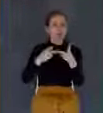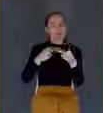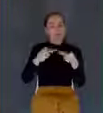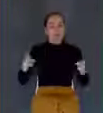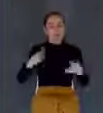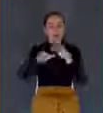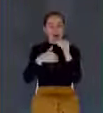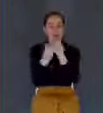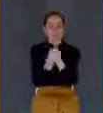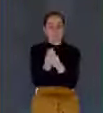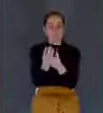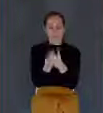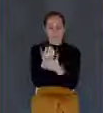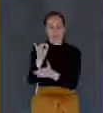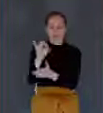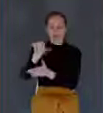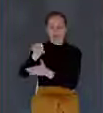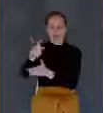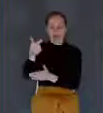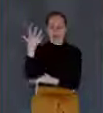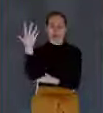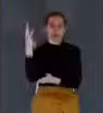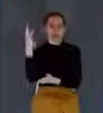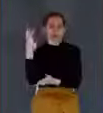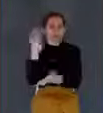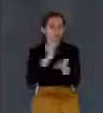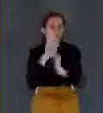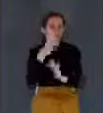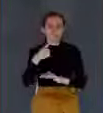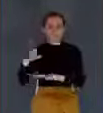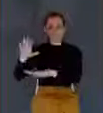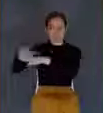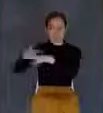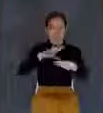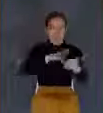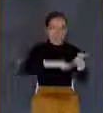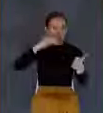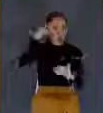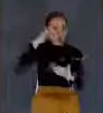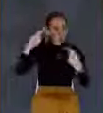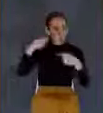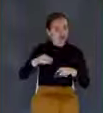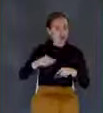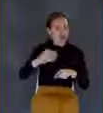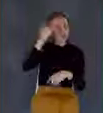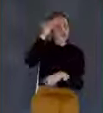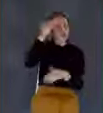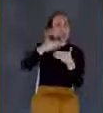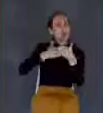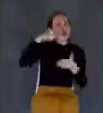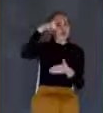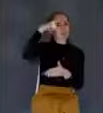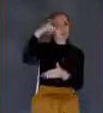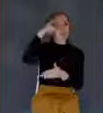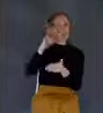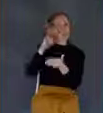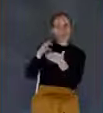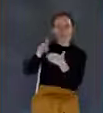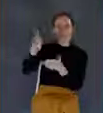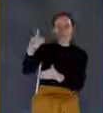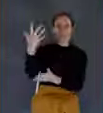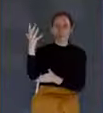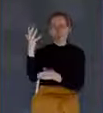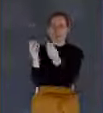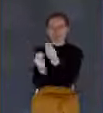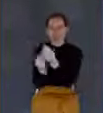He said, learn this. When her branch is yet tender and put forth leaves, you know that summer is near. Jesus would point to the fig tree that would shed its